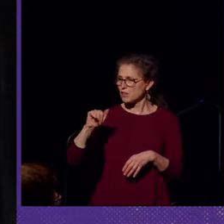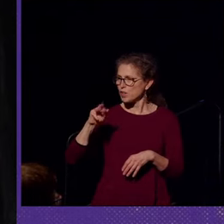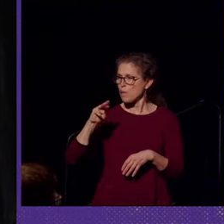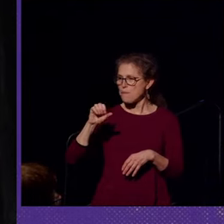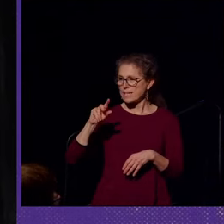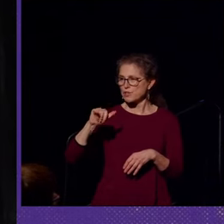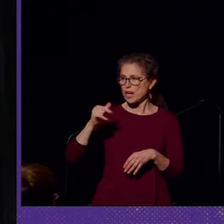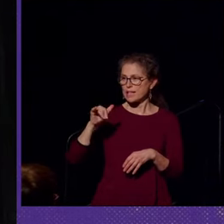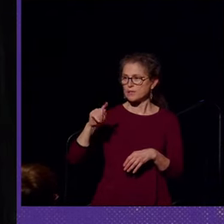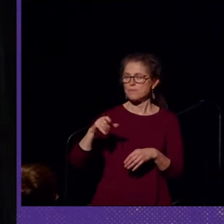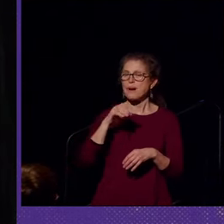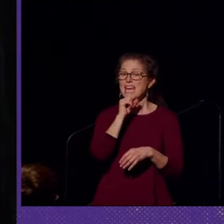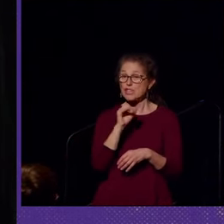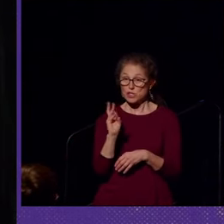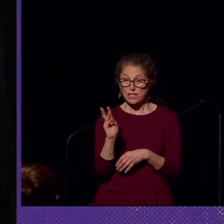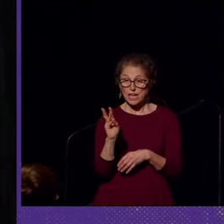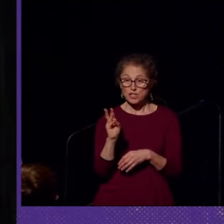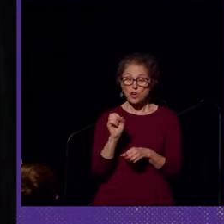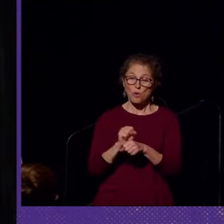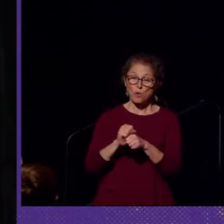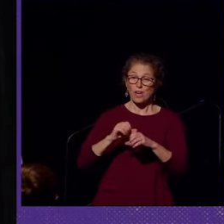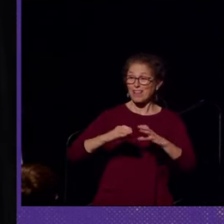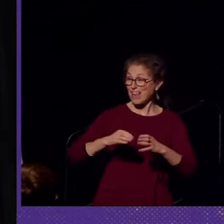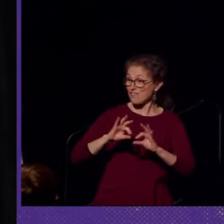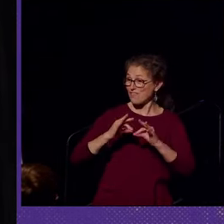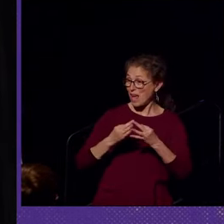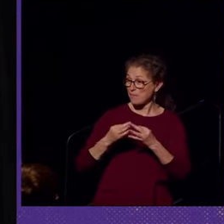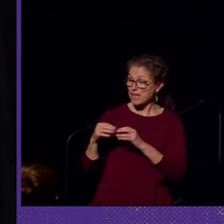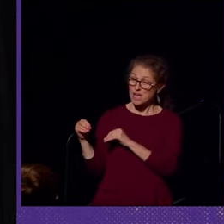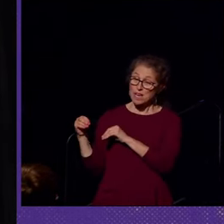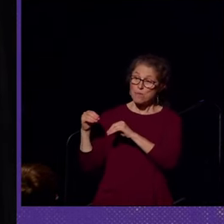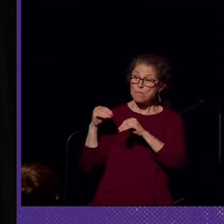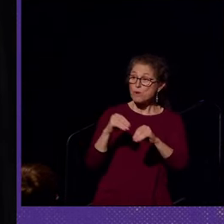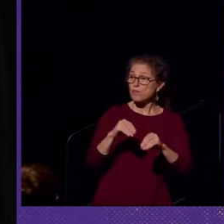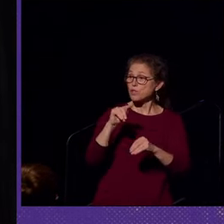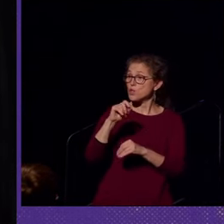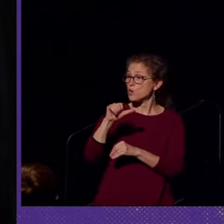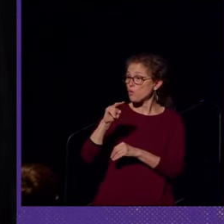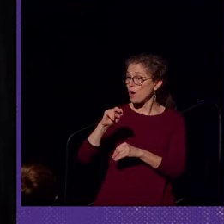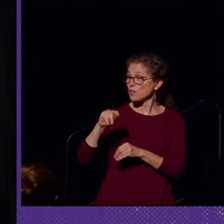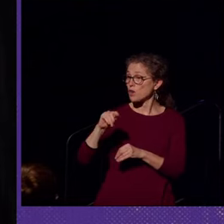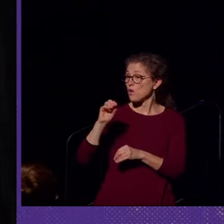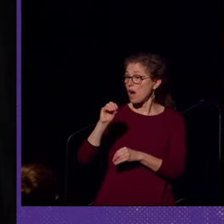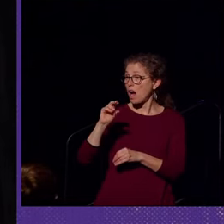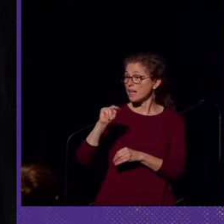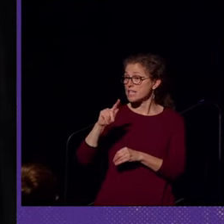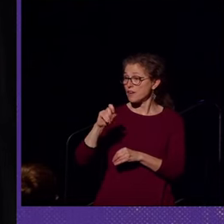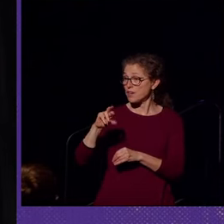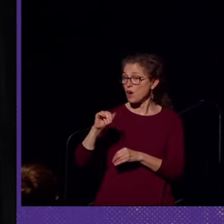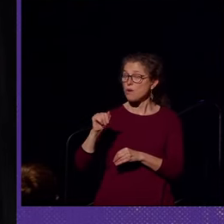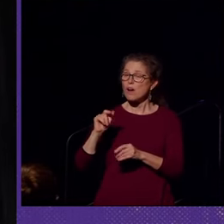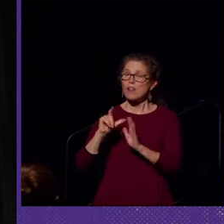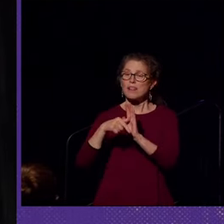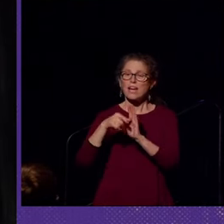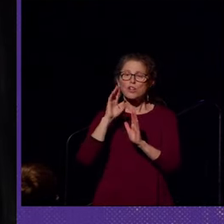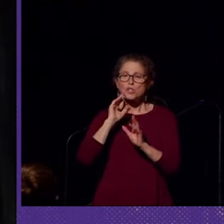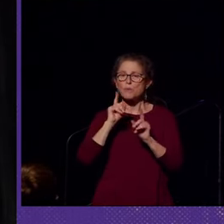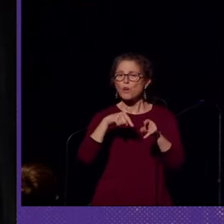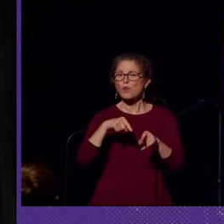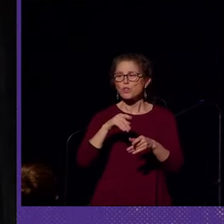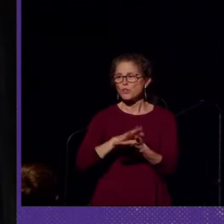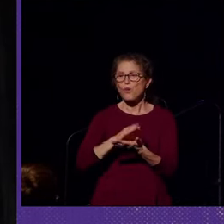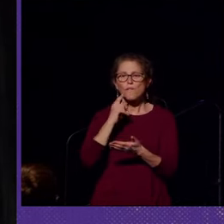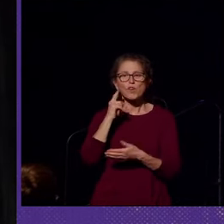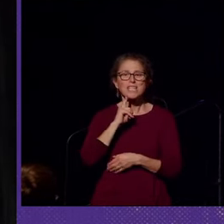By age six, her working class family immigrated to Toronto, Ontario, where she would later attend a school for